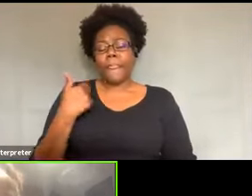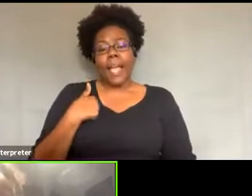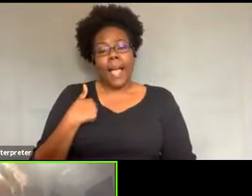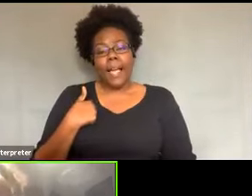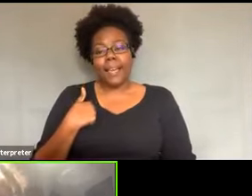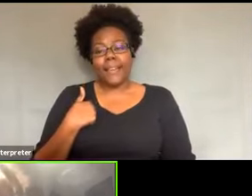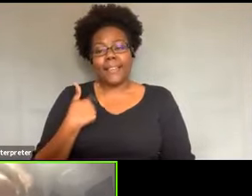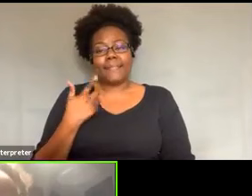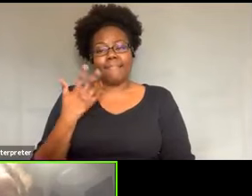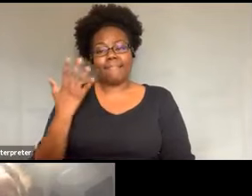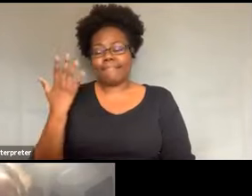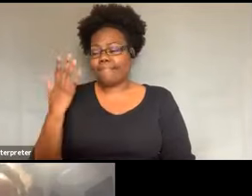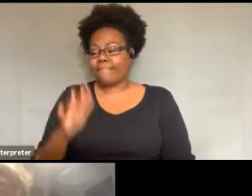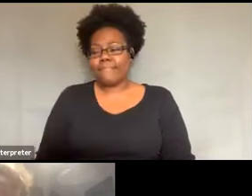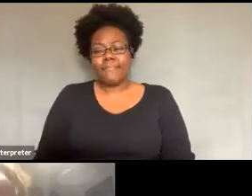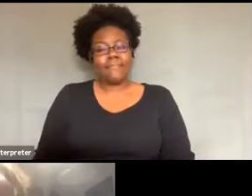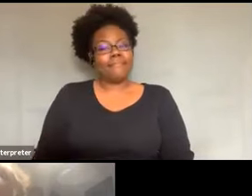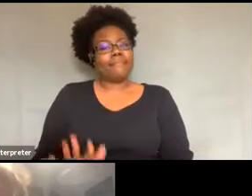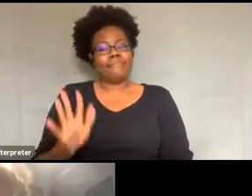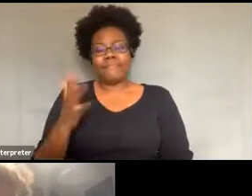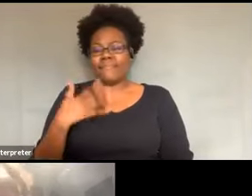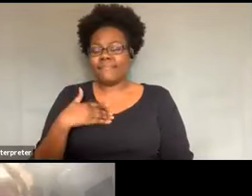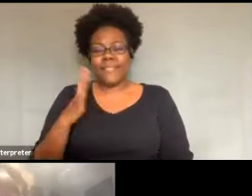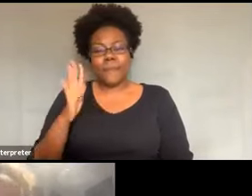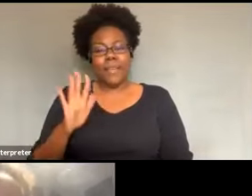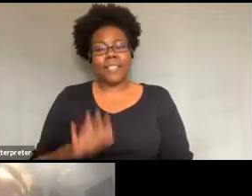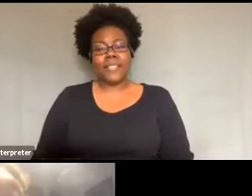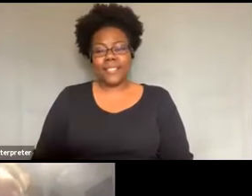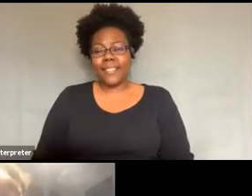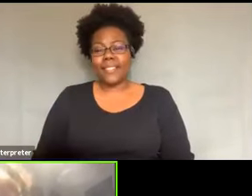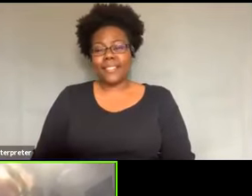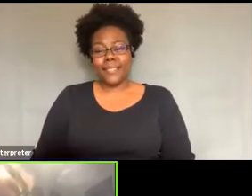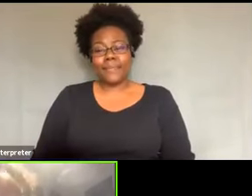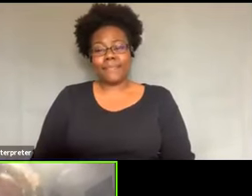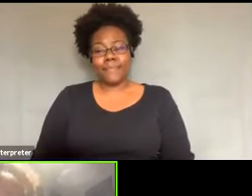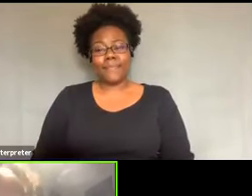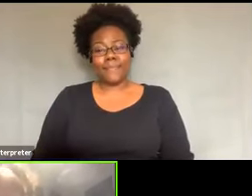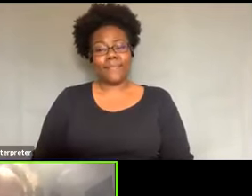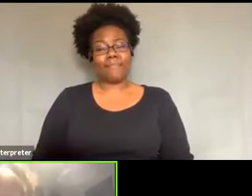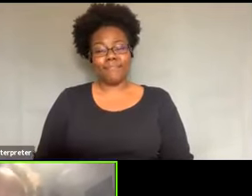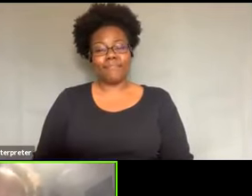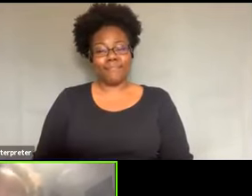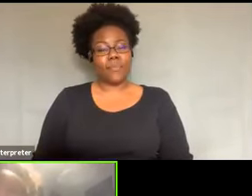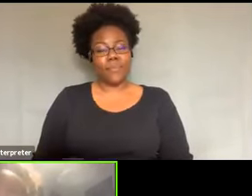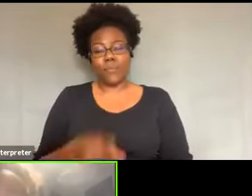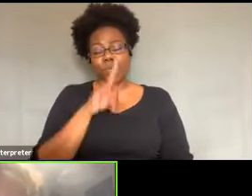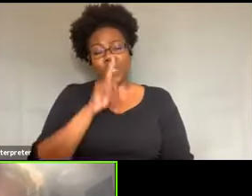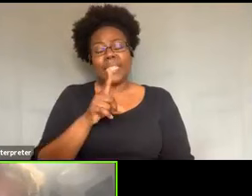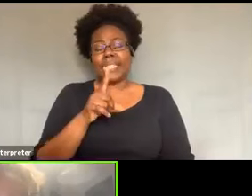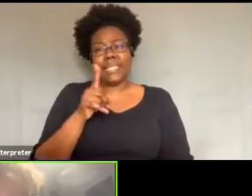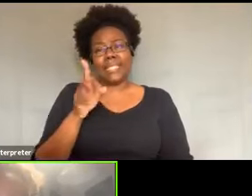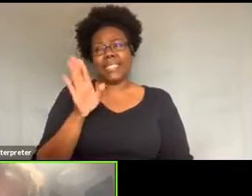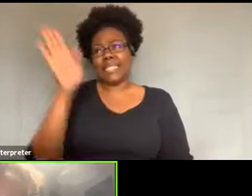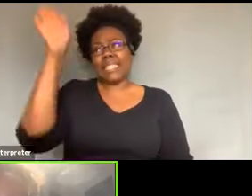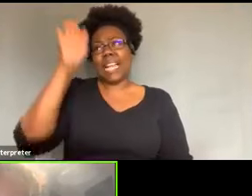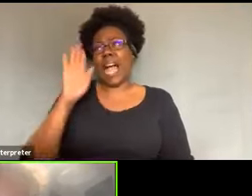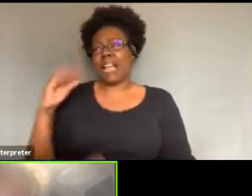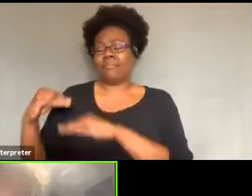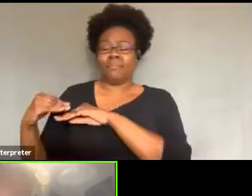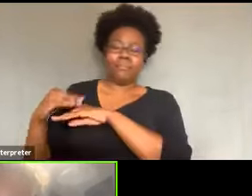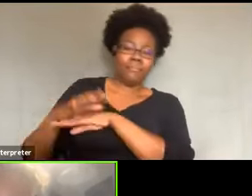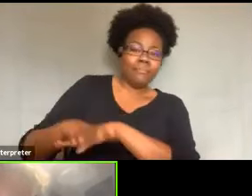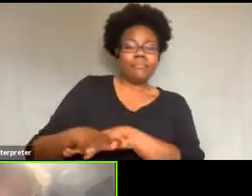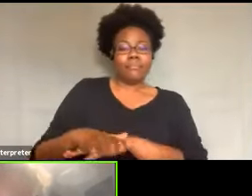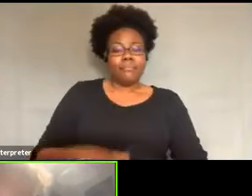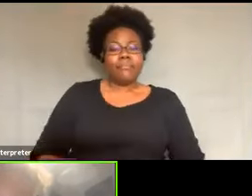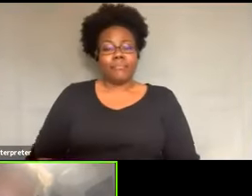it was, this is long time. It was, was truly divine intervention. And Bill Lewis